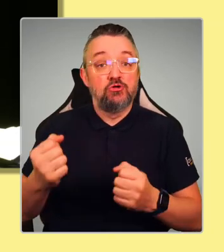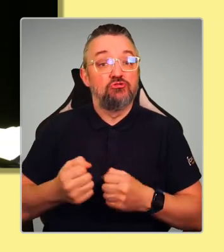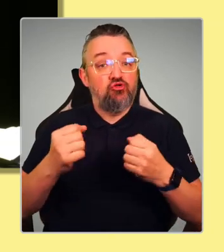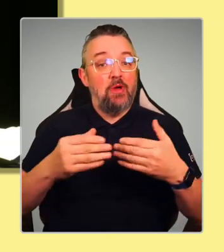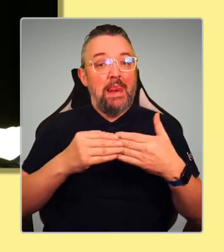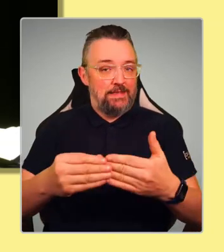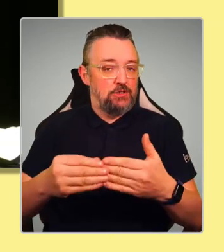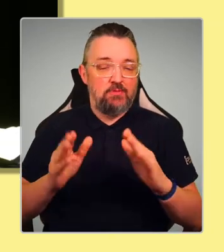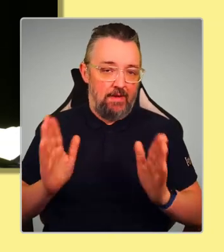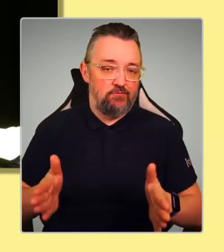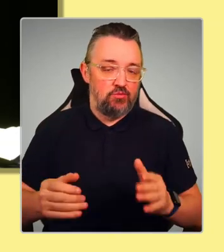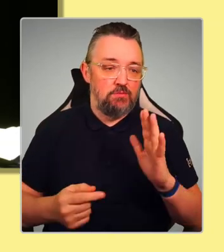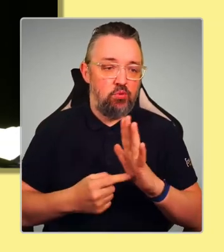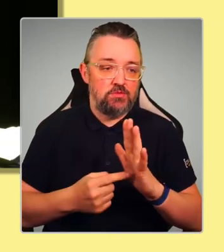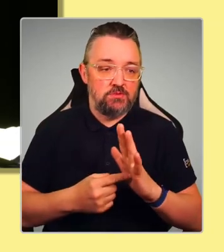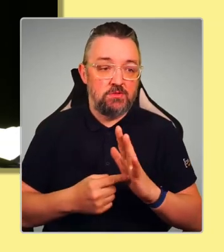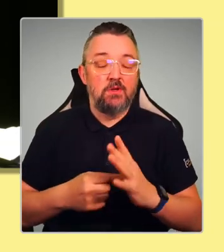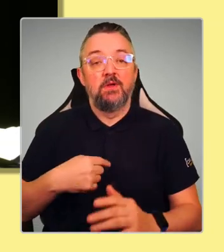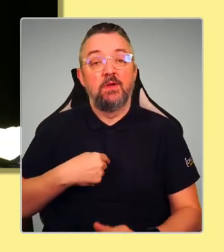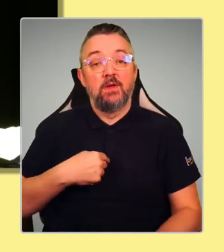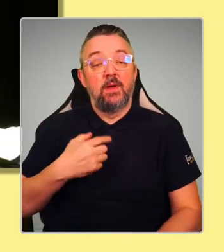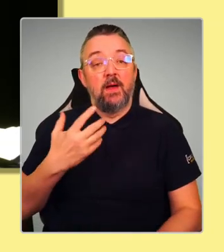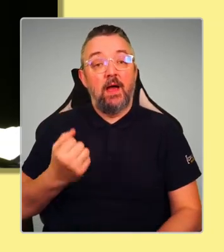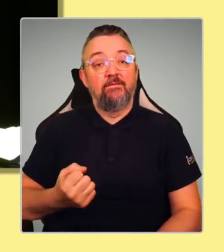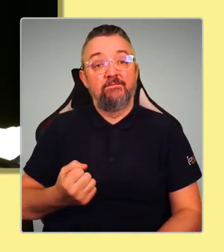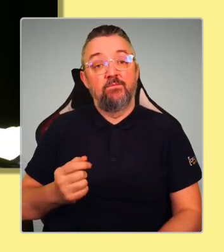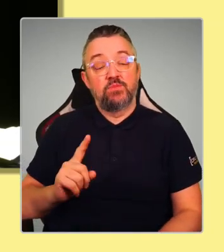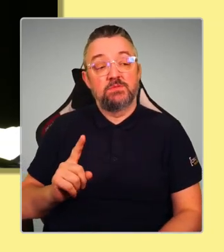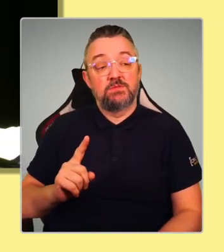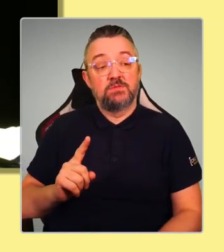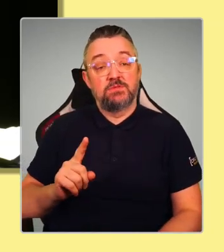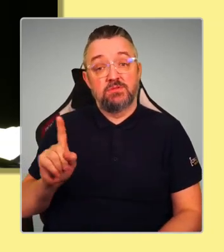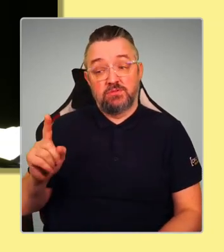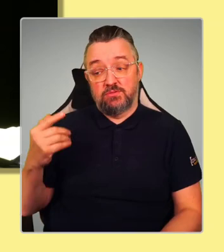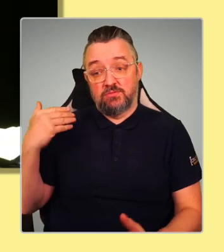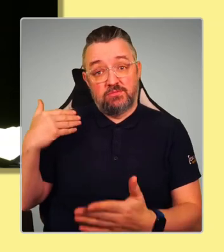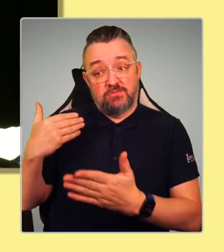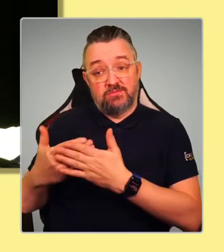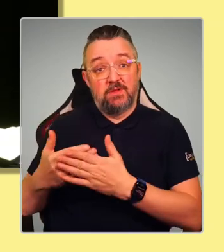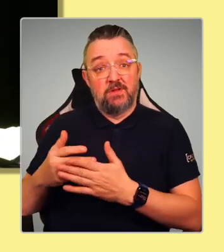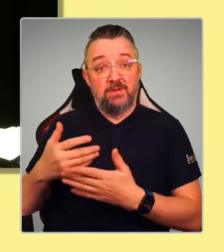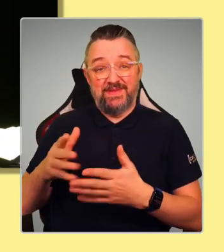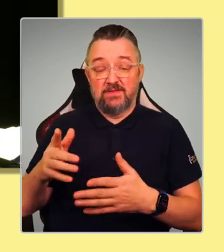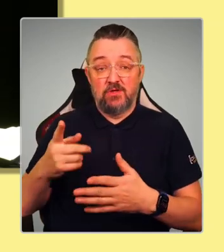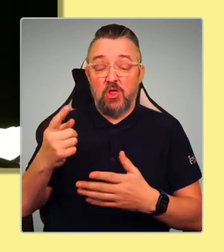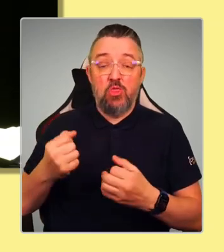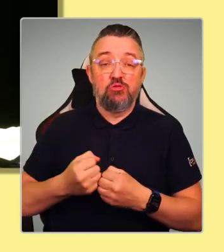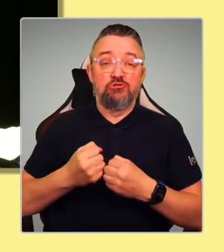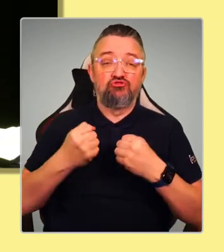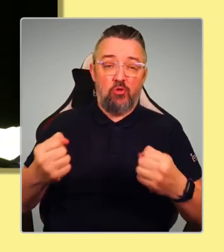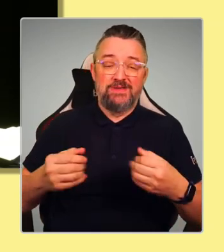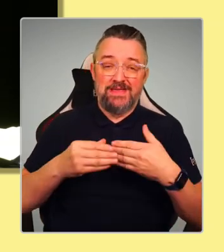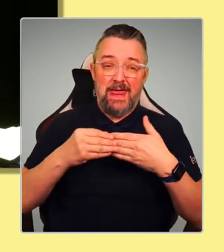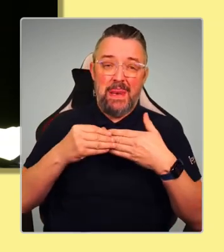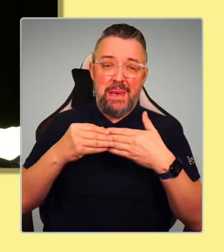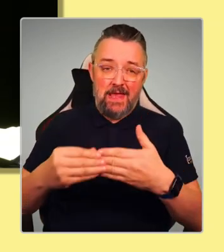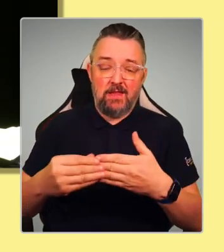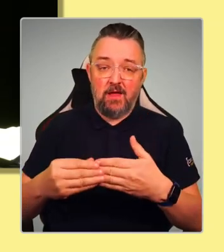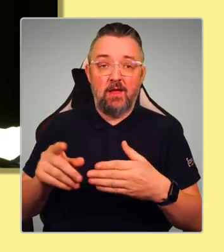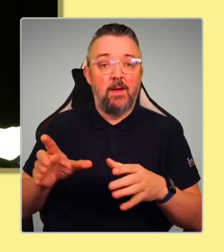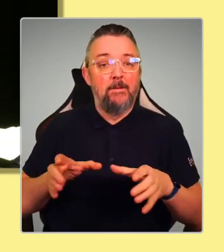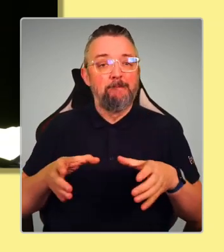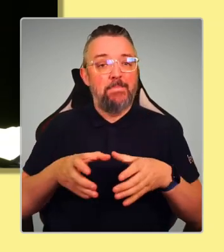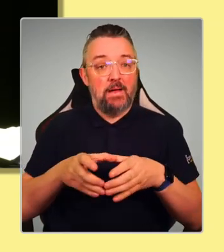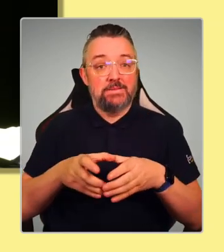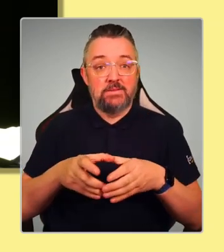just had what I think is one of the strongest leaders, in fact, probably the strongest leader our movement and party has ever had. I don't think